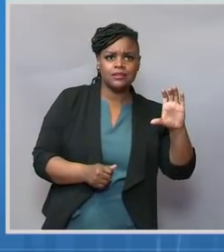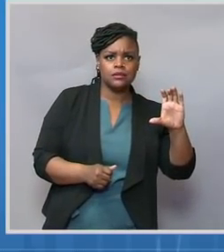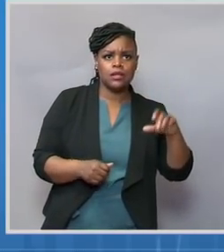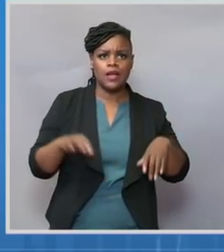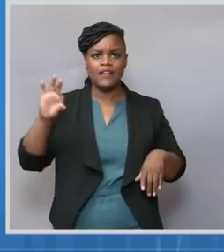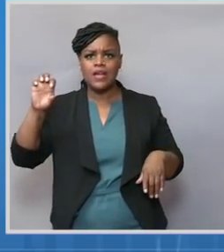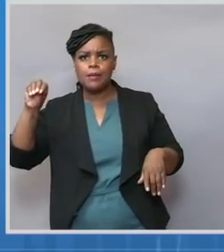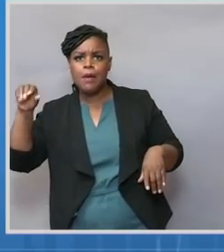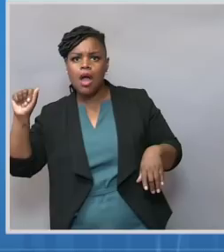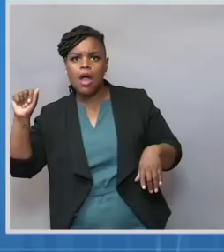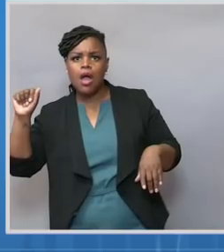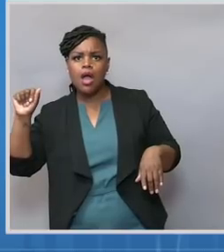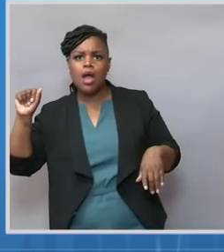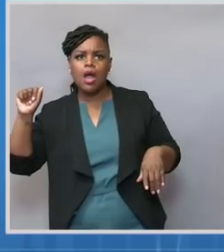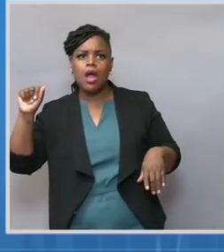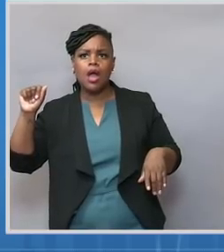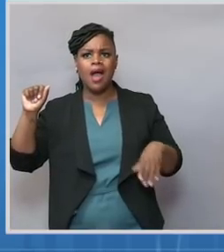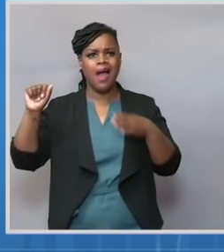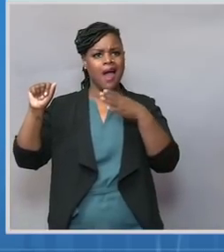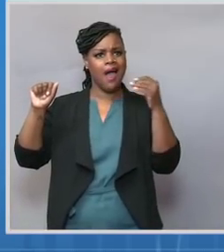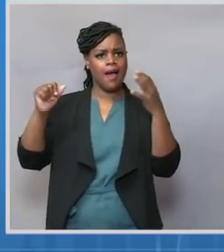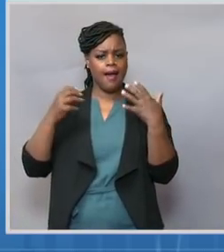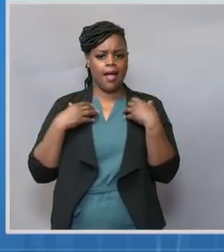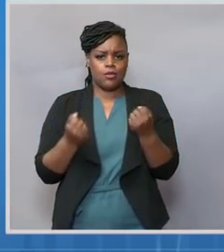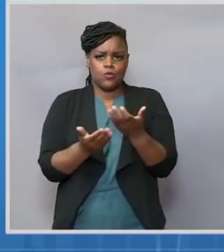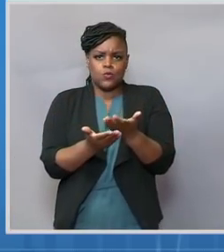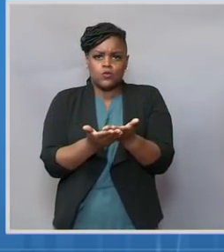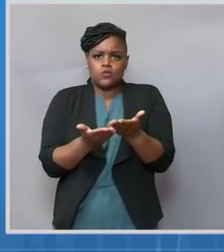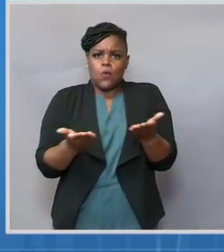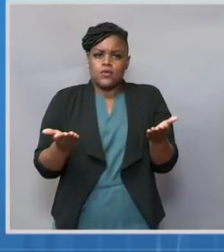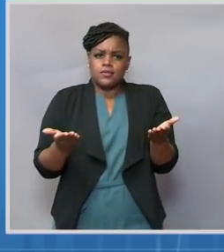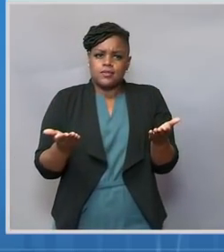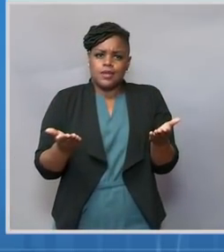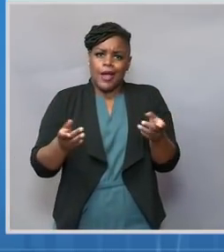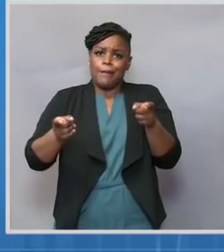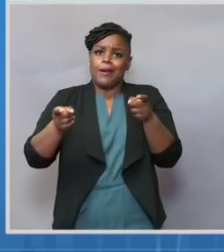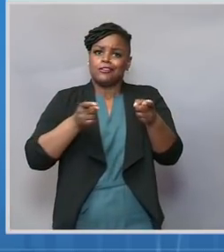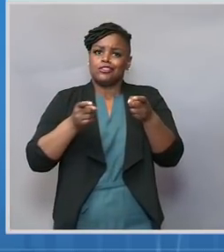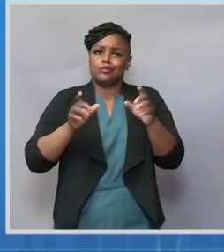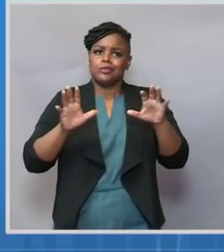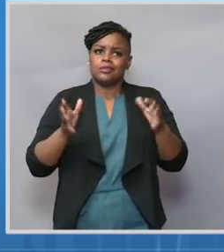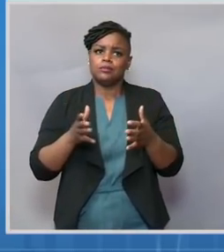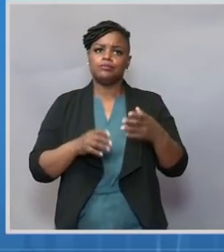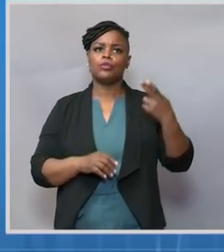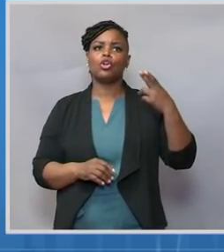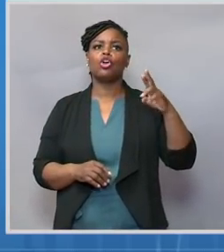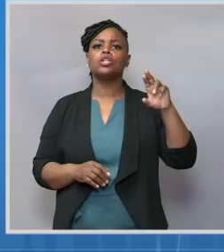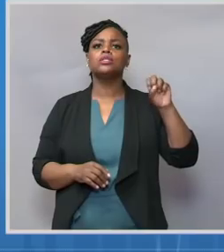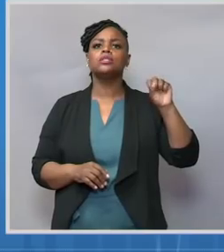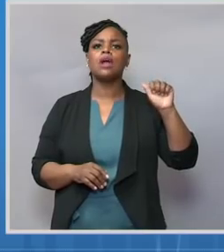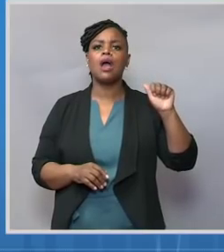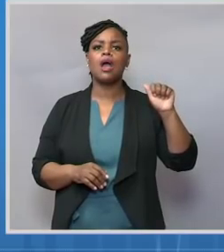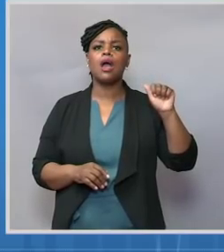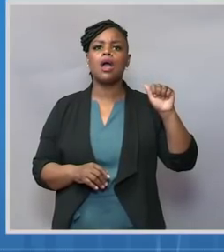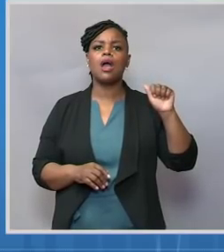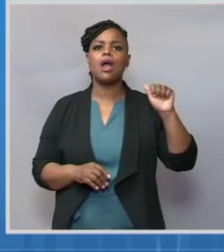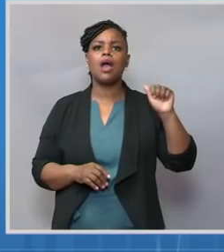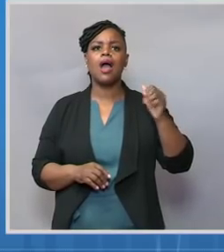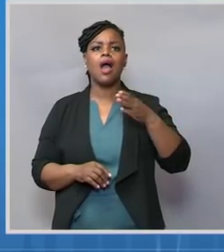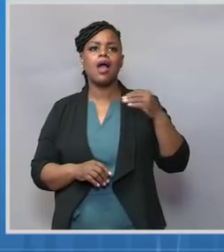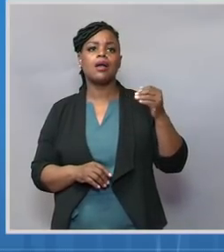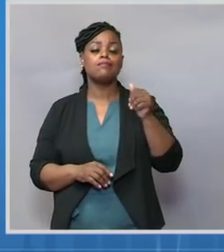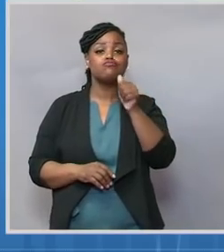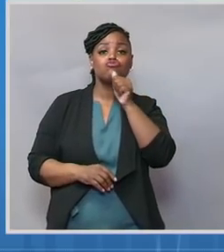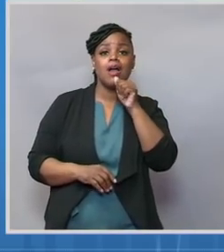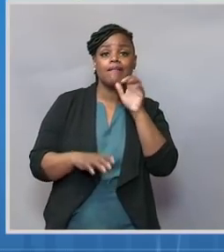the Human and the Health Resources and Services Administration, or HRSA, state governments, and private sector partnerships, and